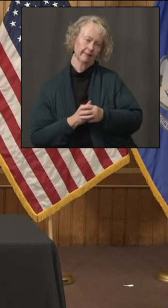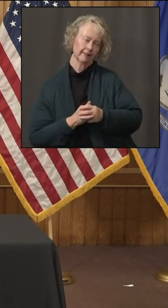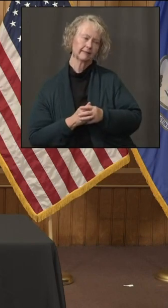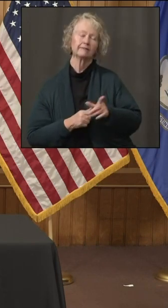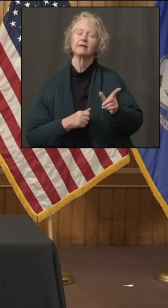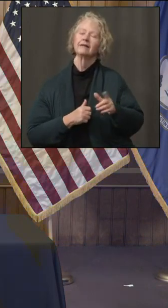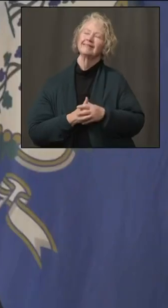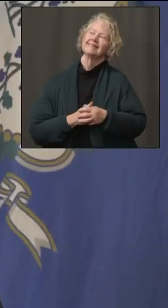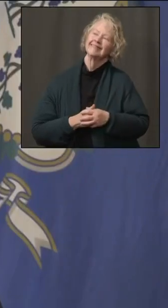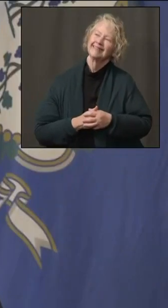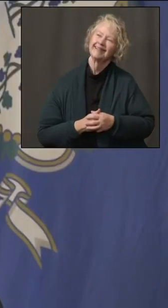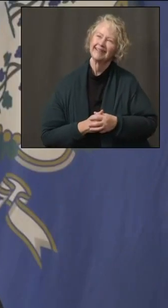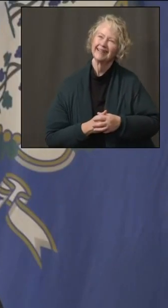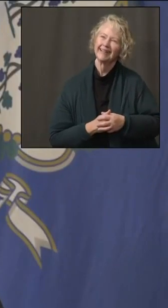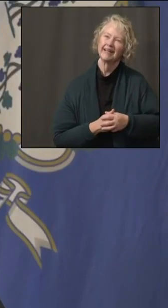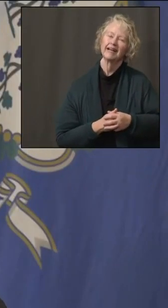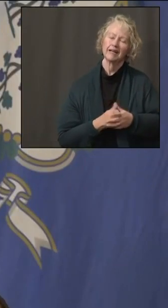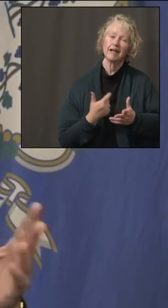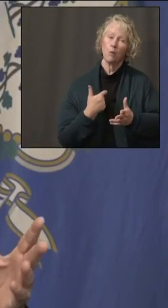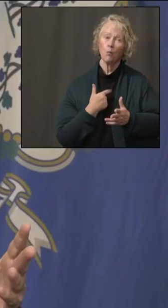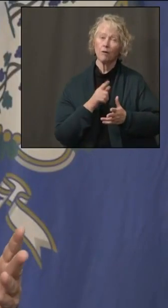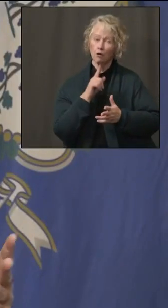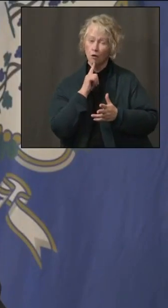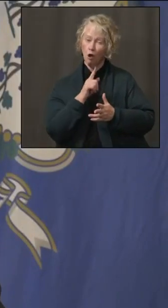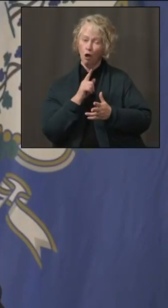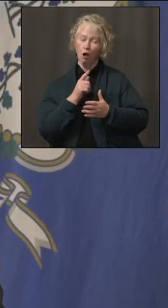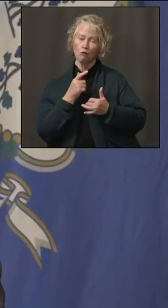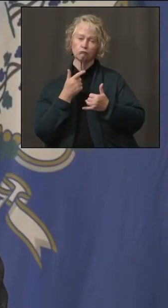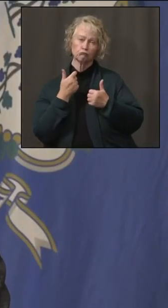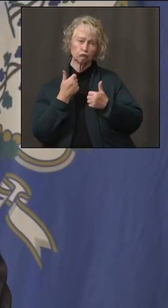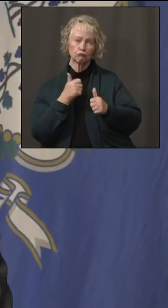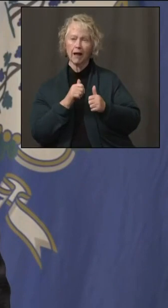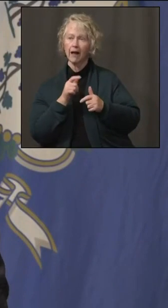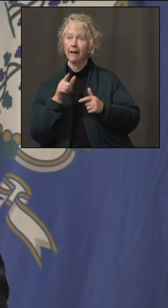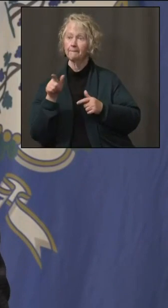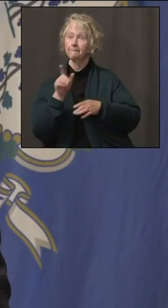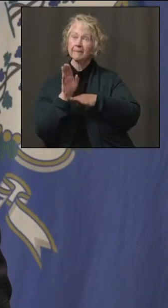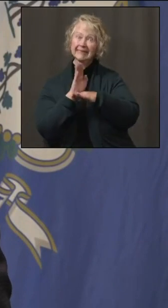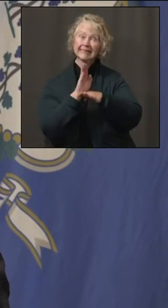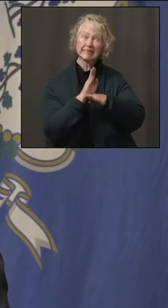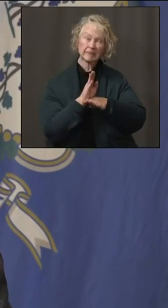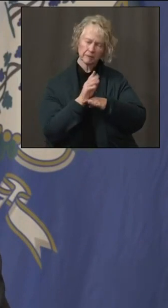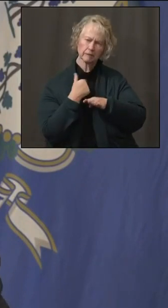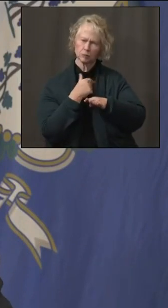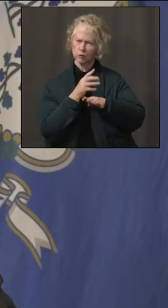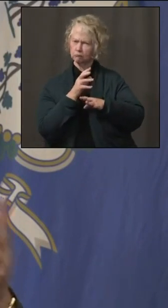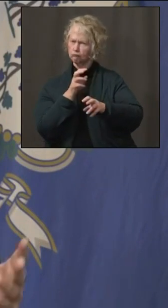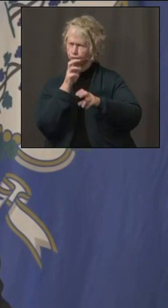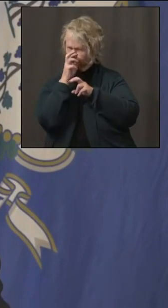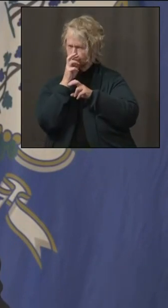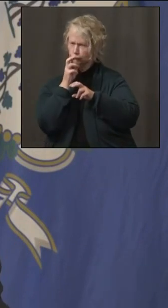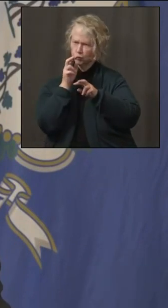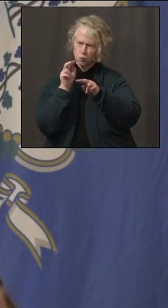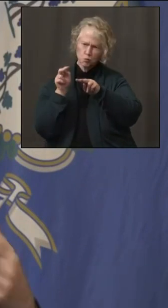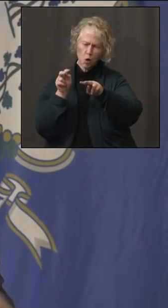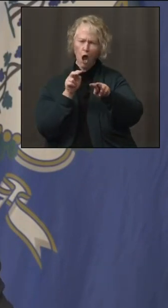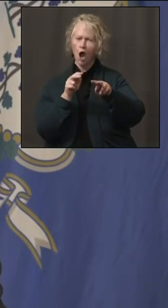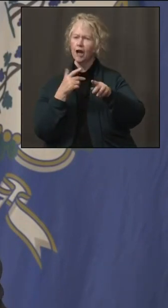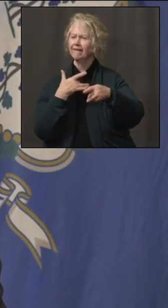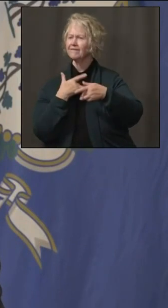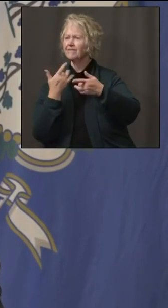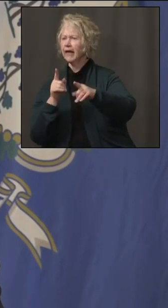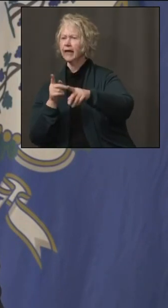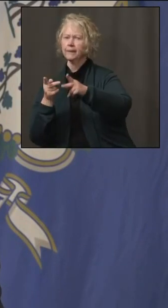Look, we're obviously strict on enforcement in those commercial establishments and those event venues and those